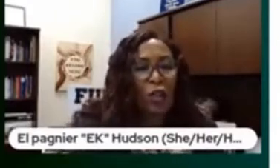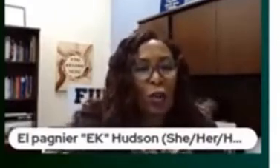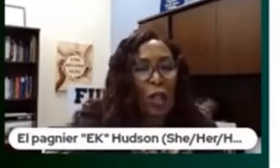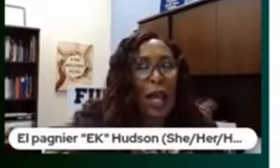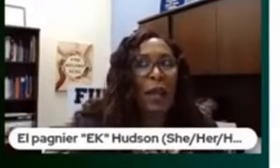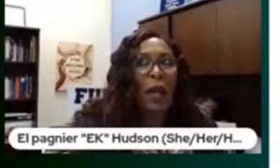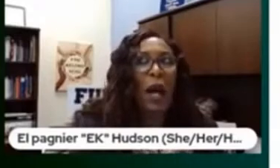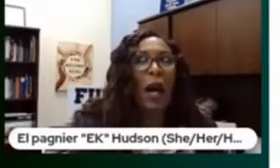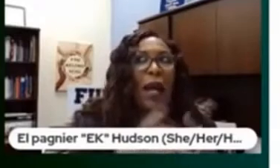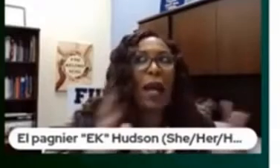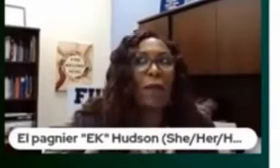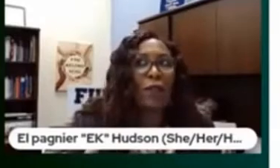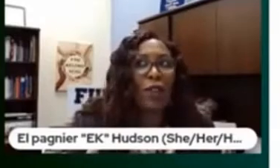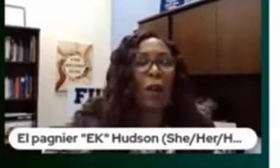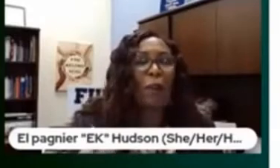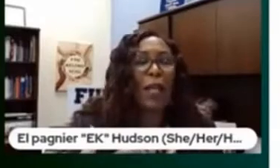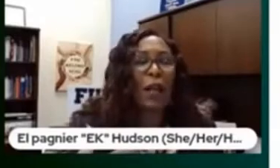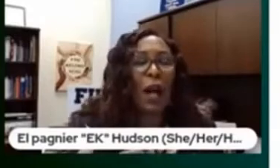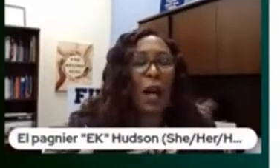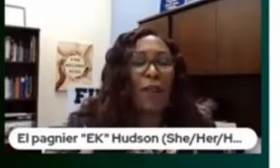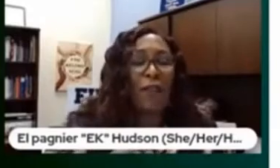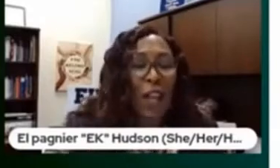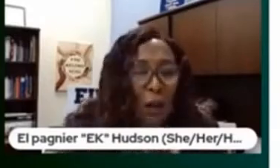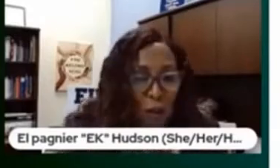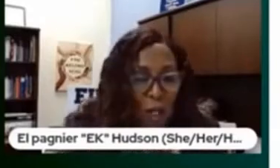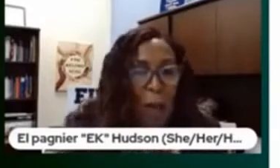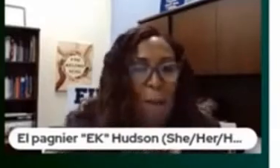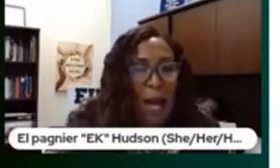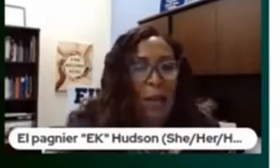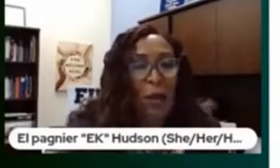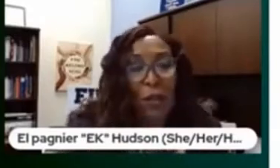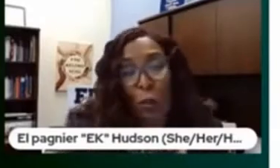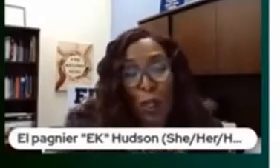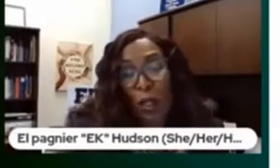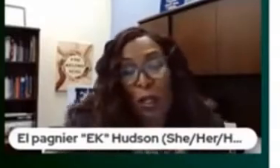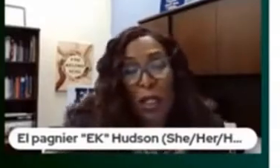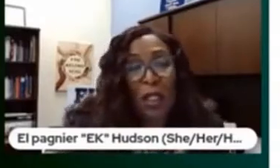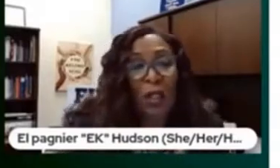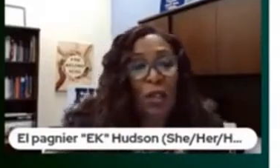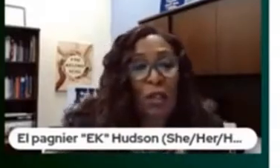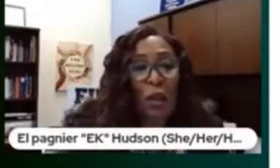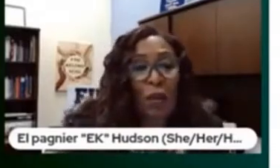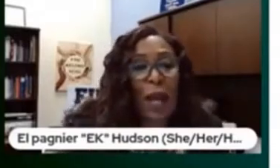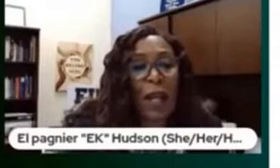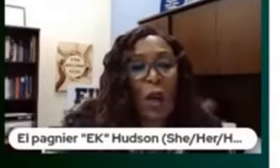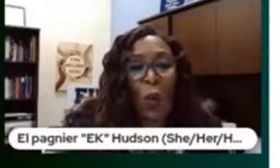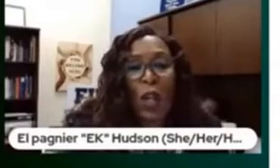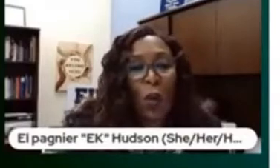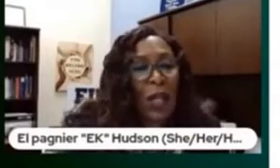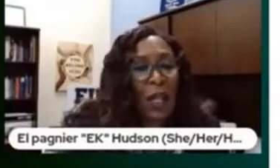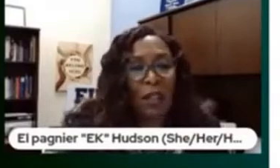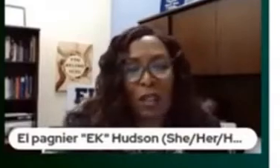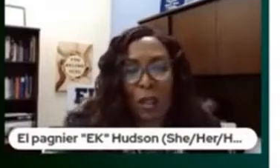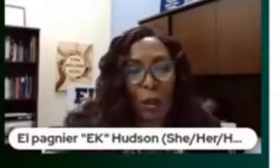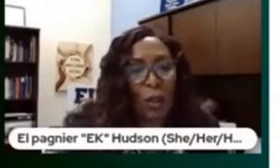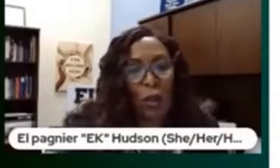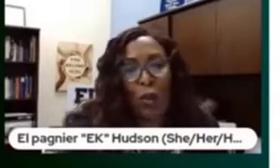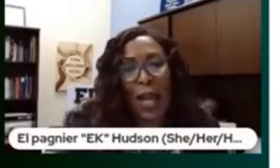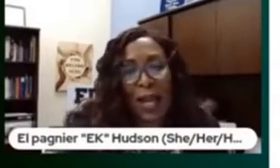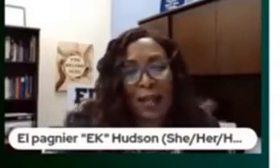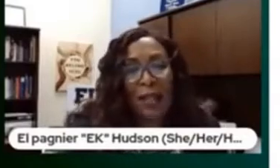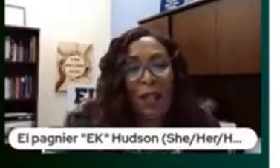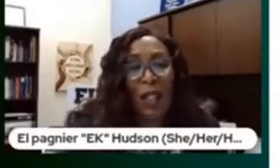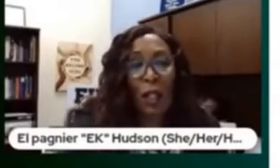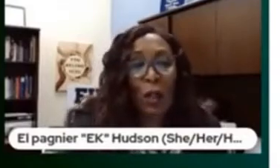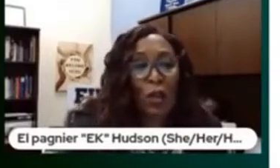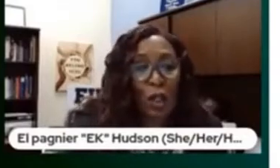and ensure that our efforts are being uh felt by those who we are intending to serve right we don't want to exclude the